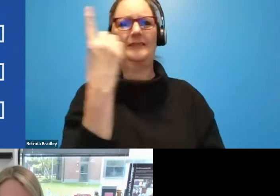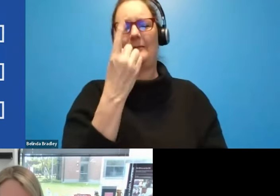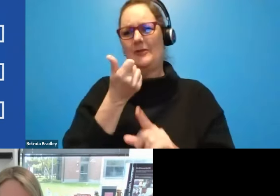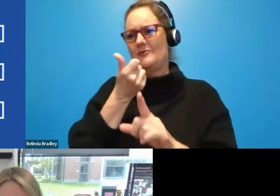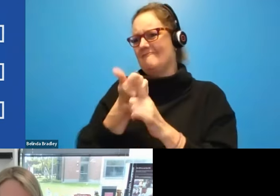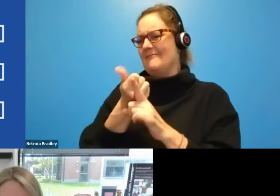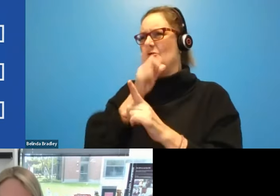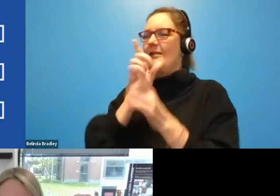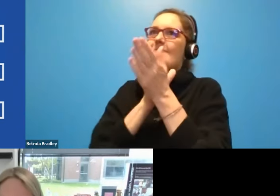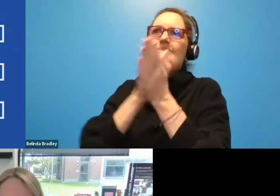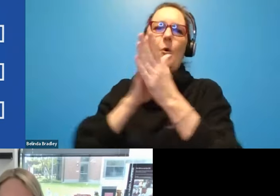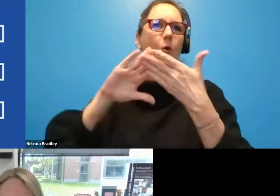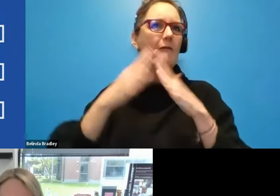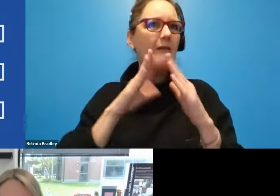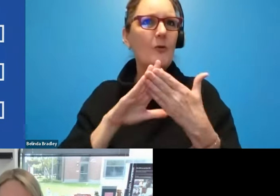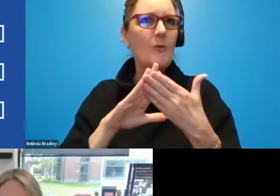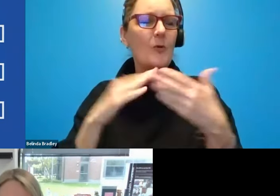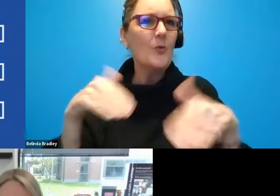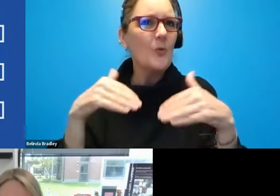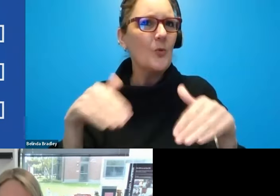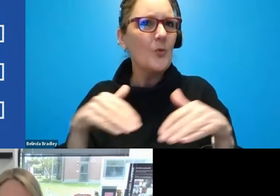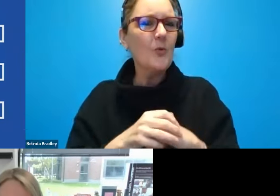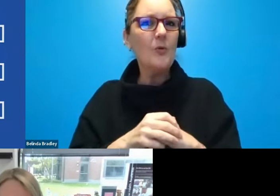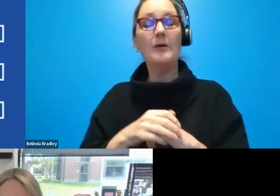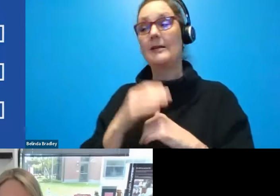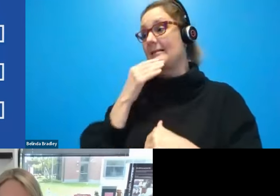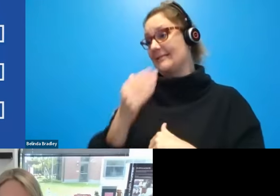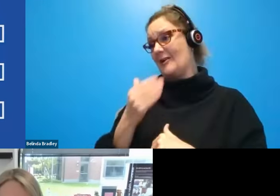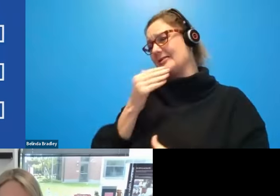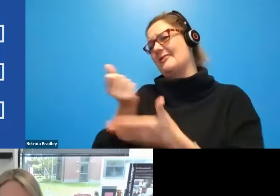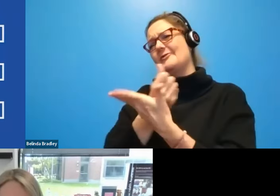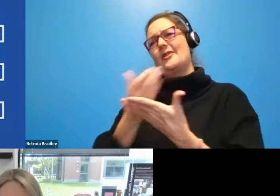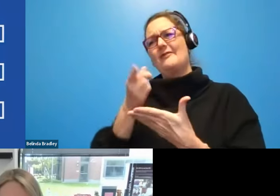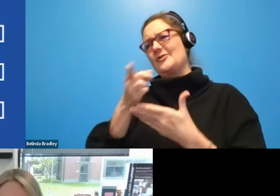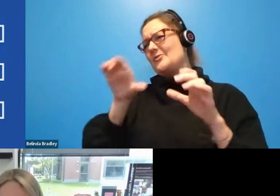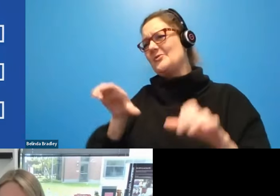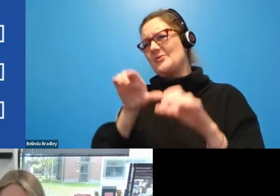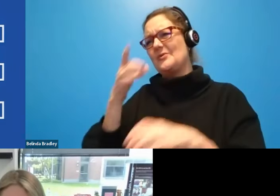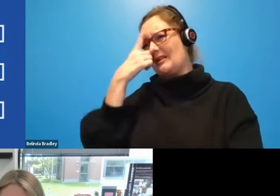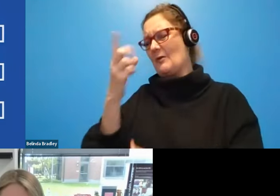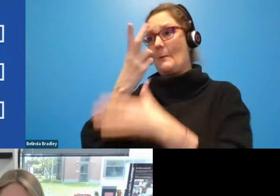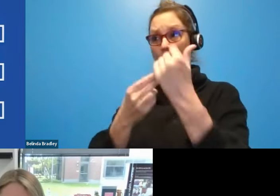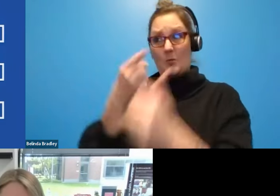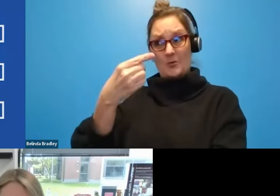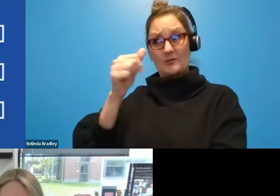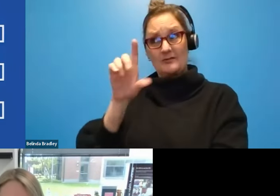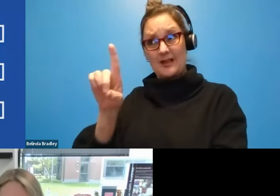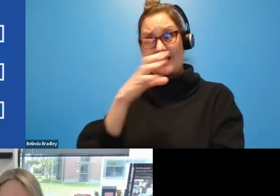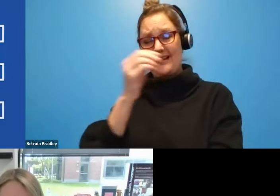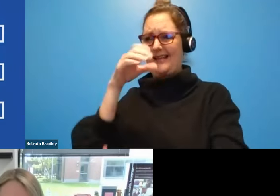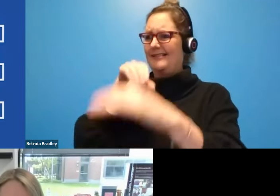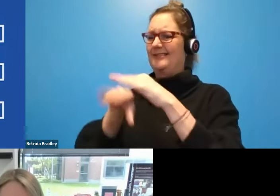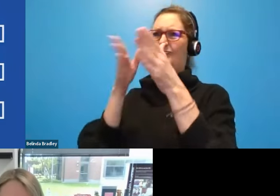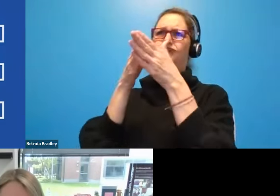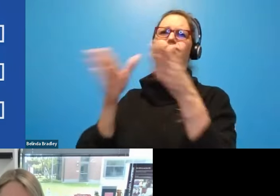community in a big way. Well, thank you. And I also want to thank you for everything that you've done for both GAD as well as accessibility in